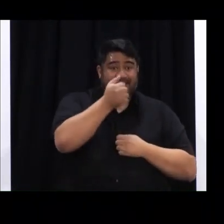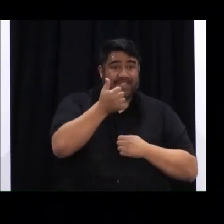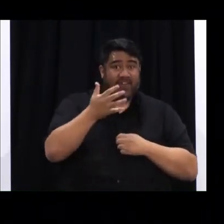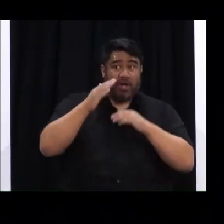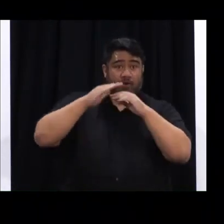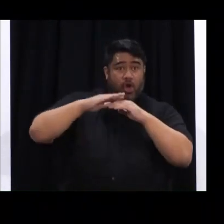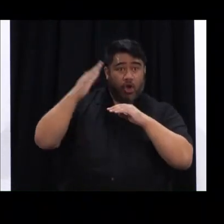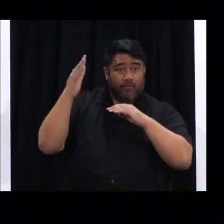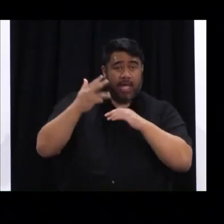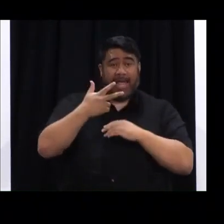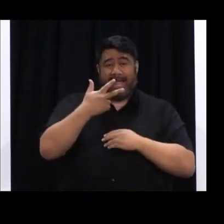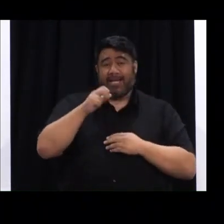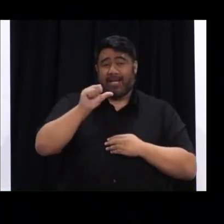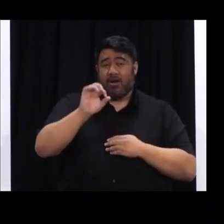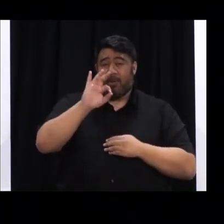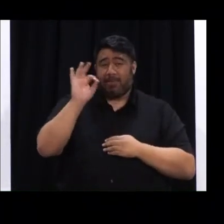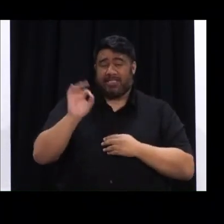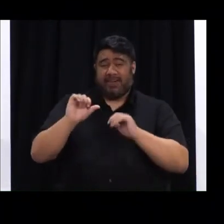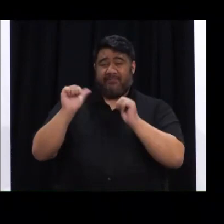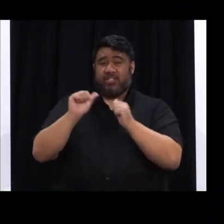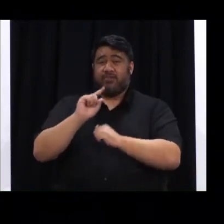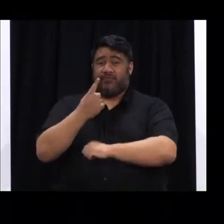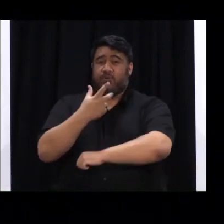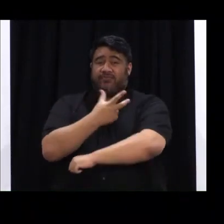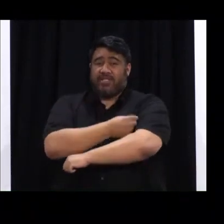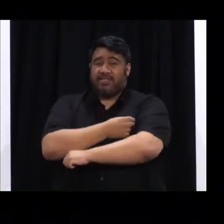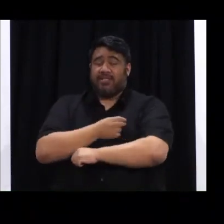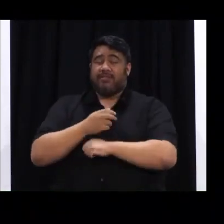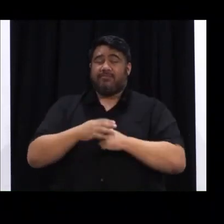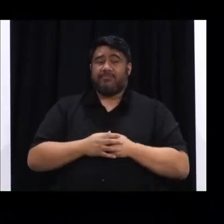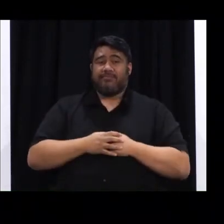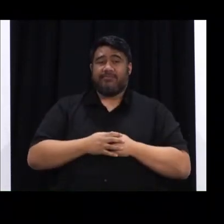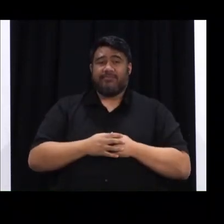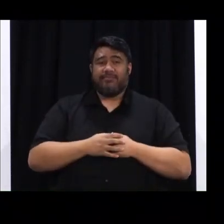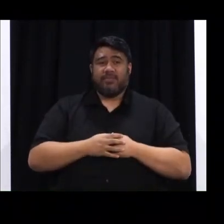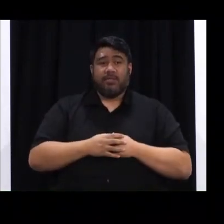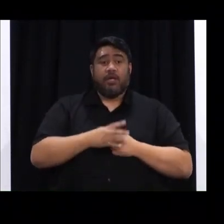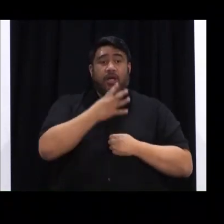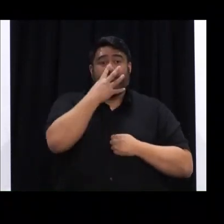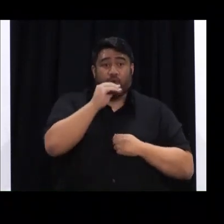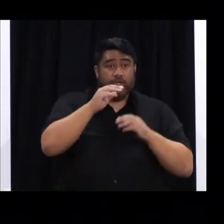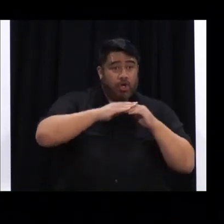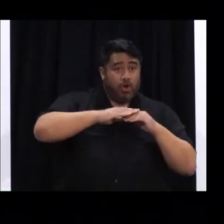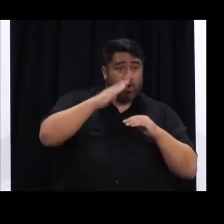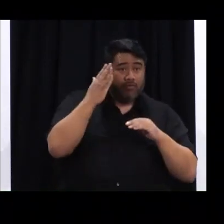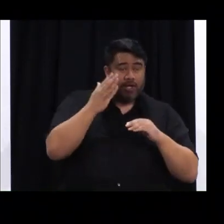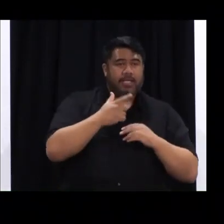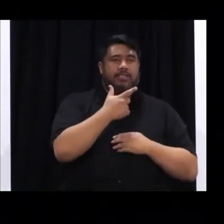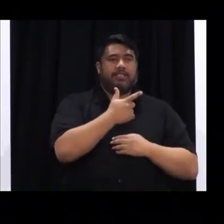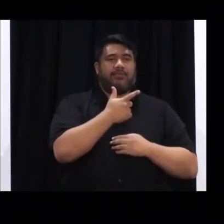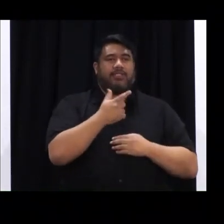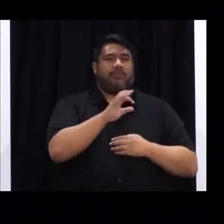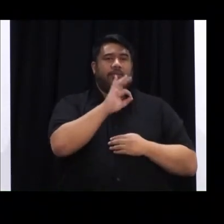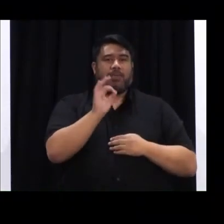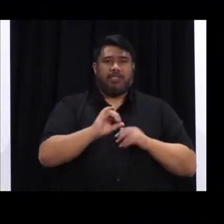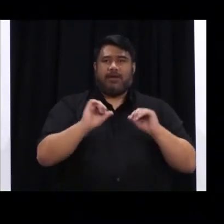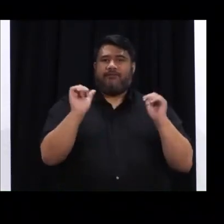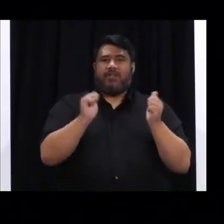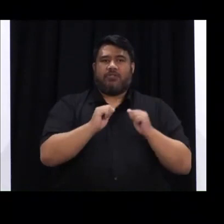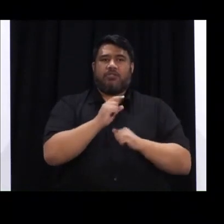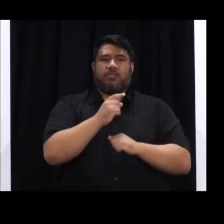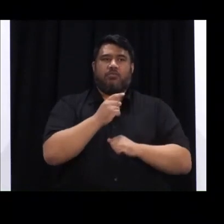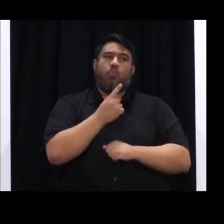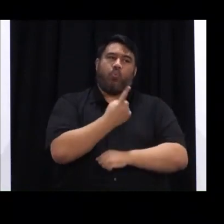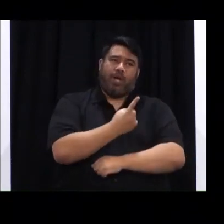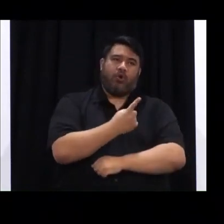been vaccinated with at least one dose, 89%. And 77% of those aged 40 plus have had at least